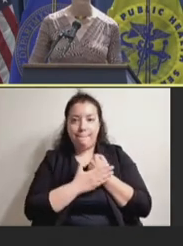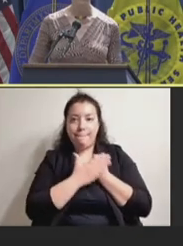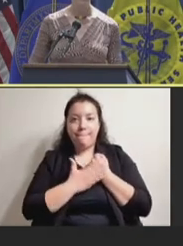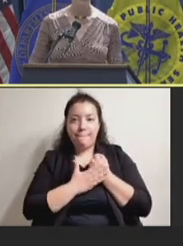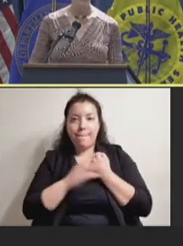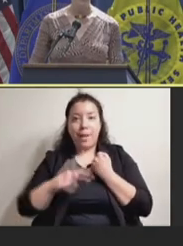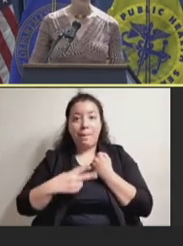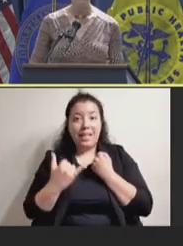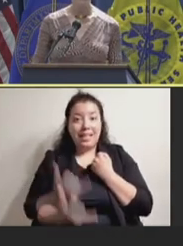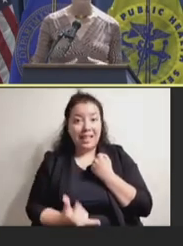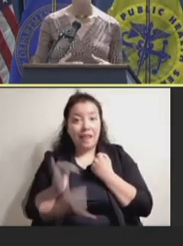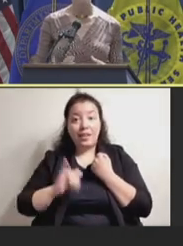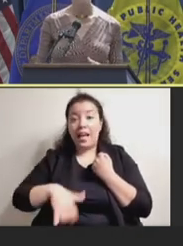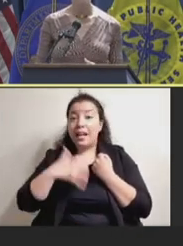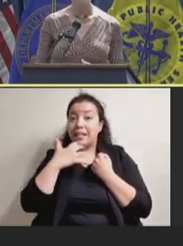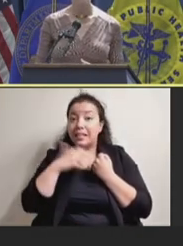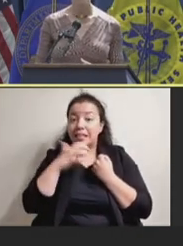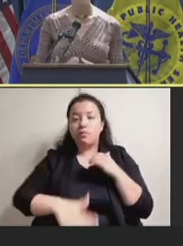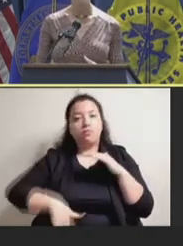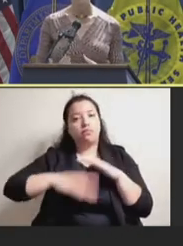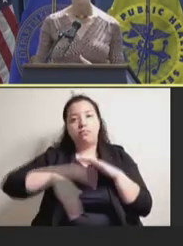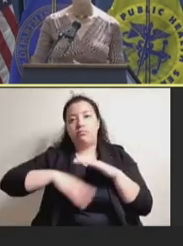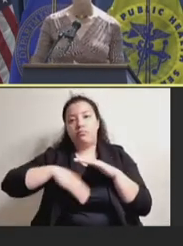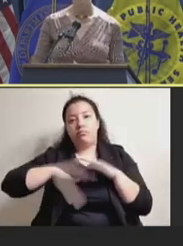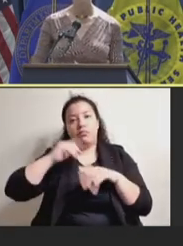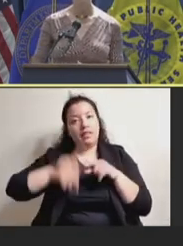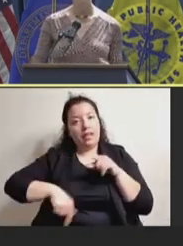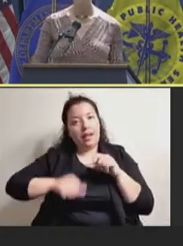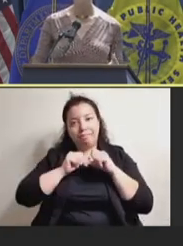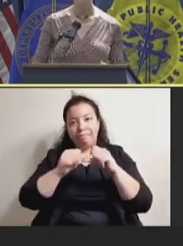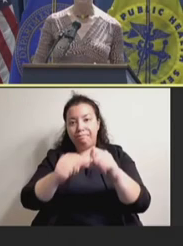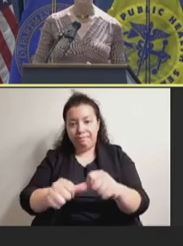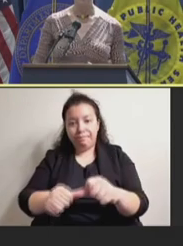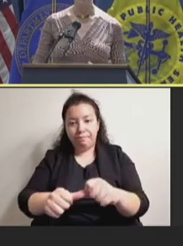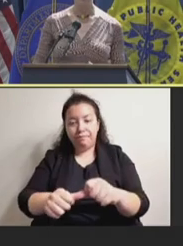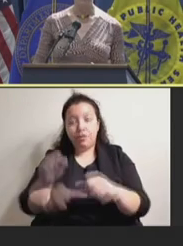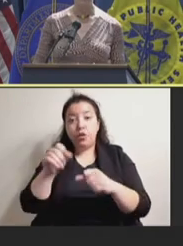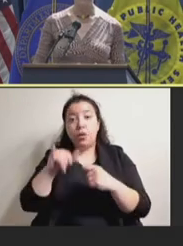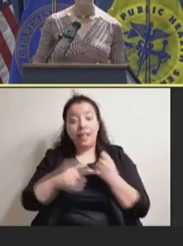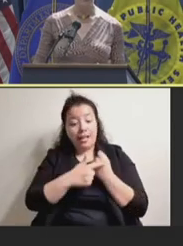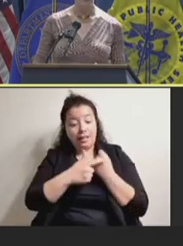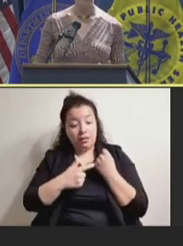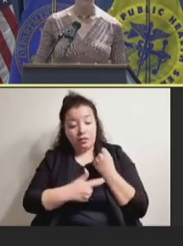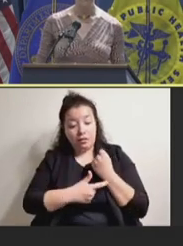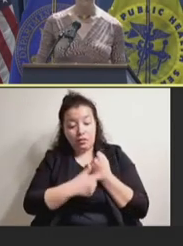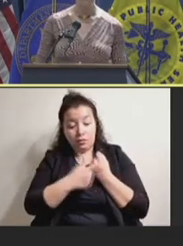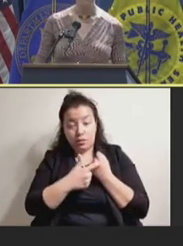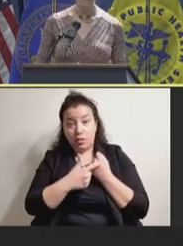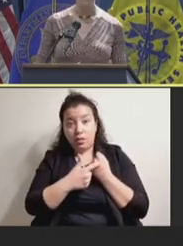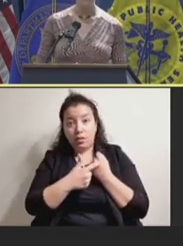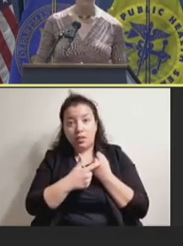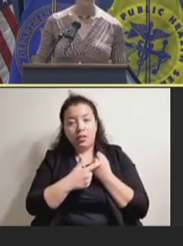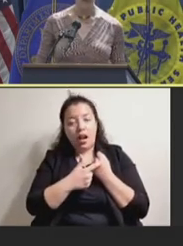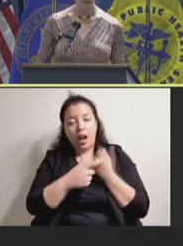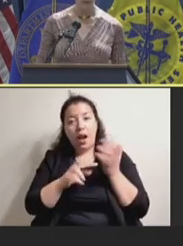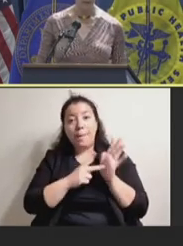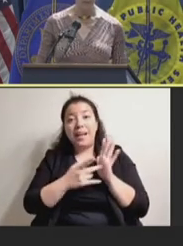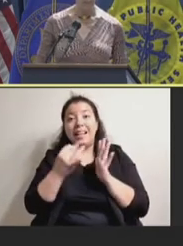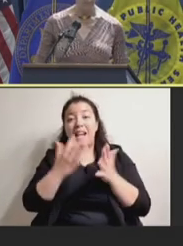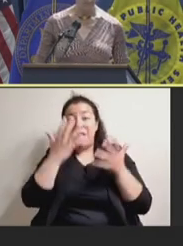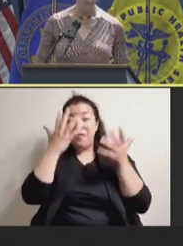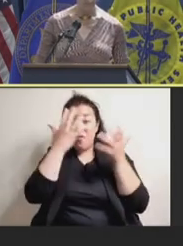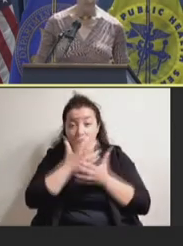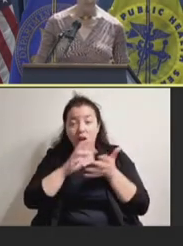handle. And then it, the square will continue to darken. But basically, the discard point is there when you have a match in those colors.